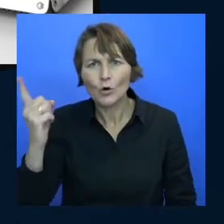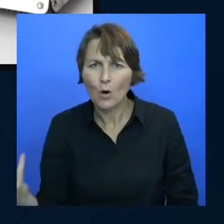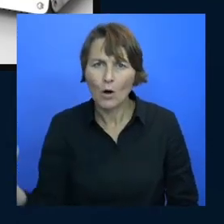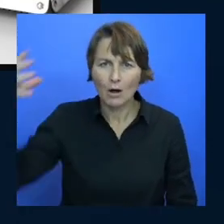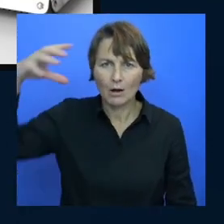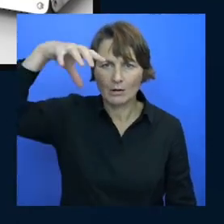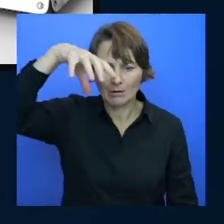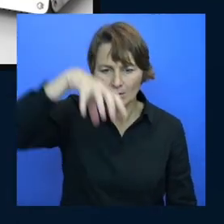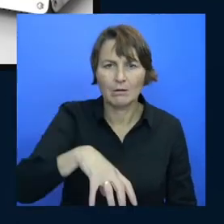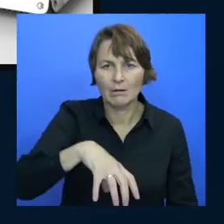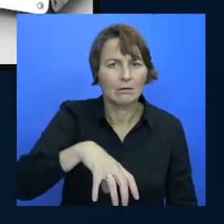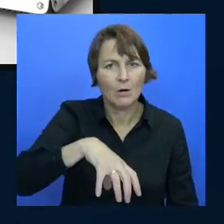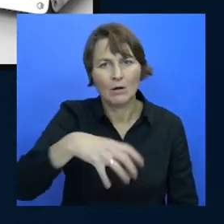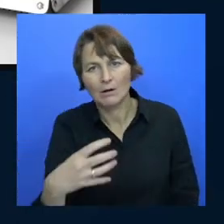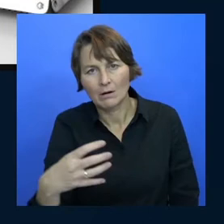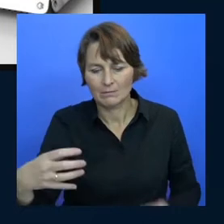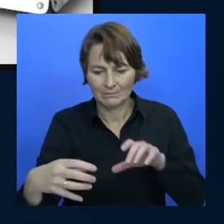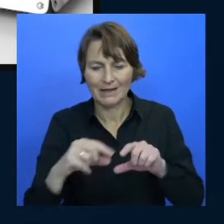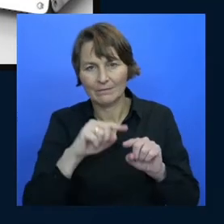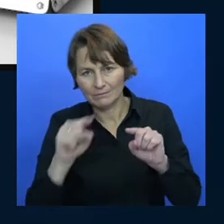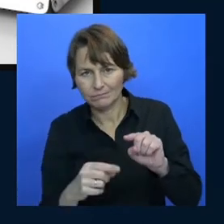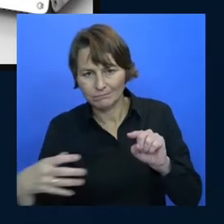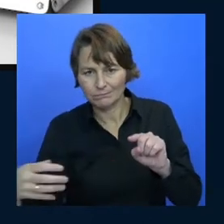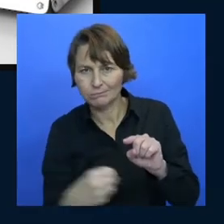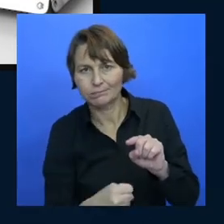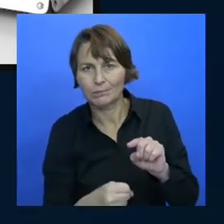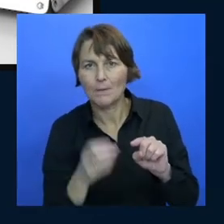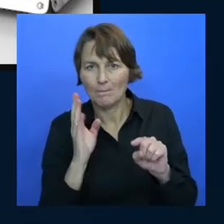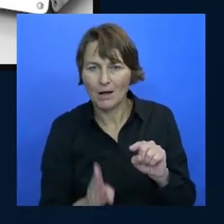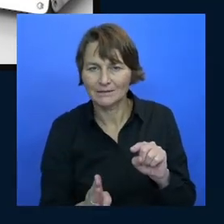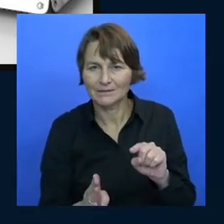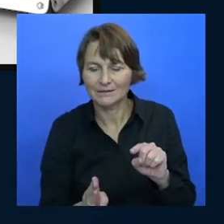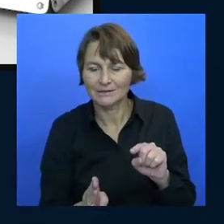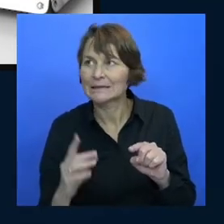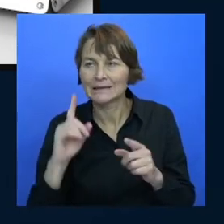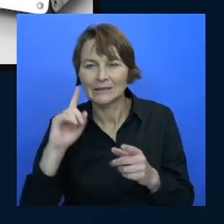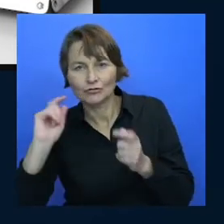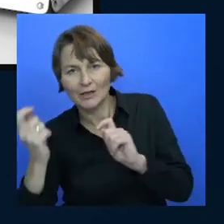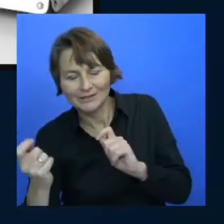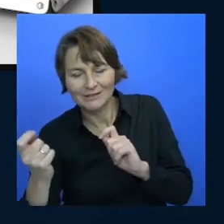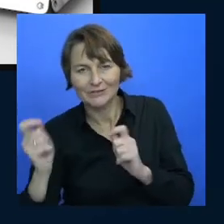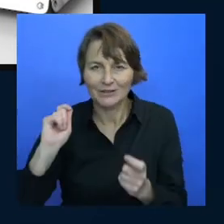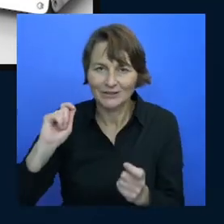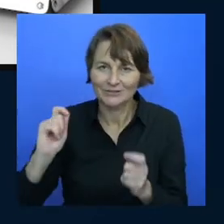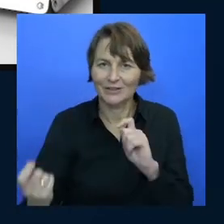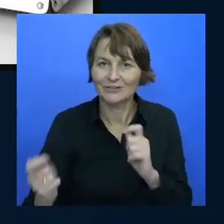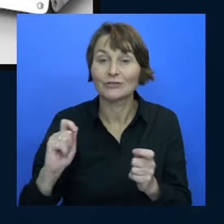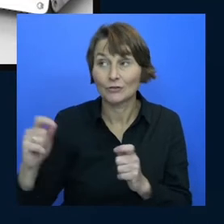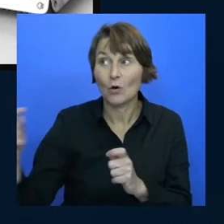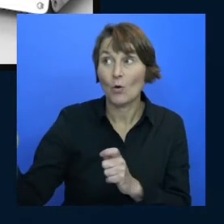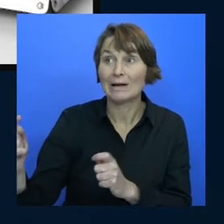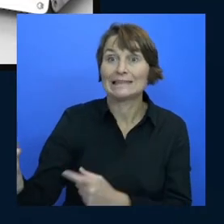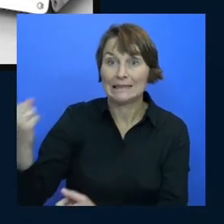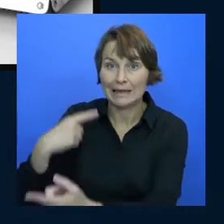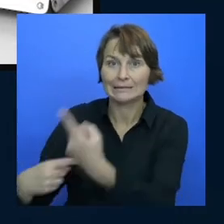handle and I'll be like this because they didn't revert like my first action and usually so it's usually the coaches that start giving me